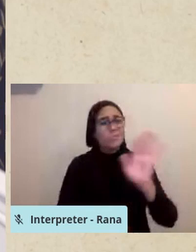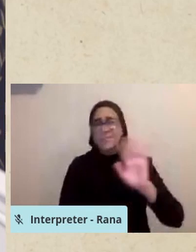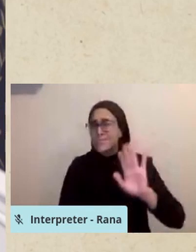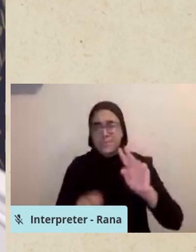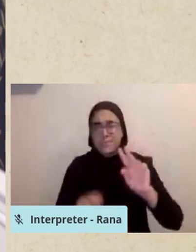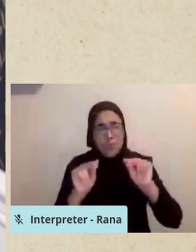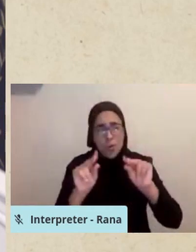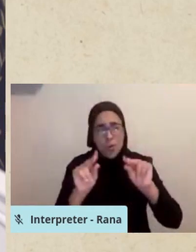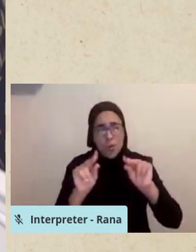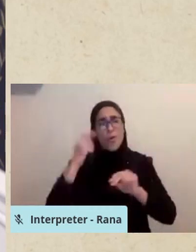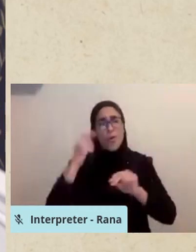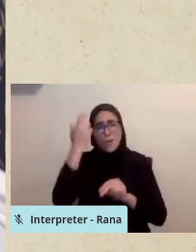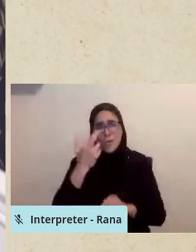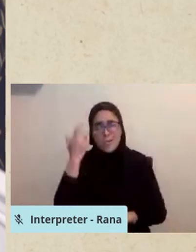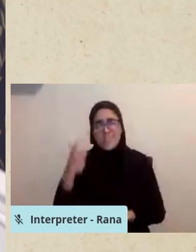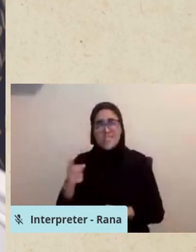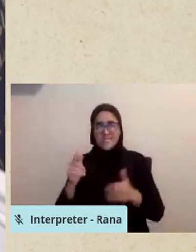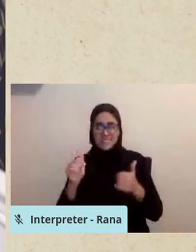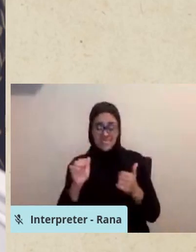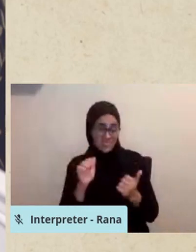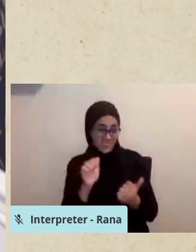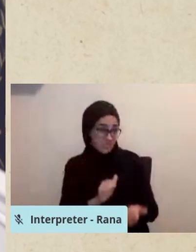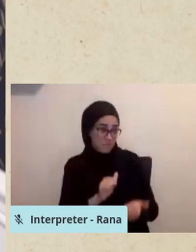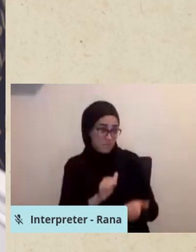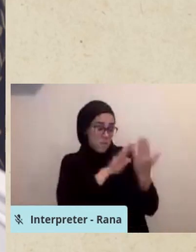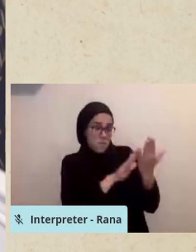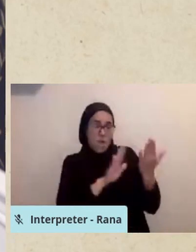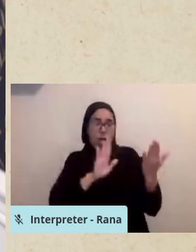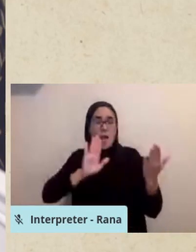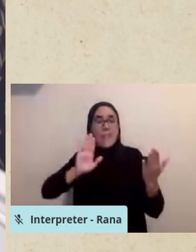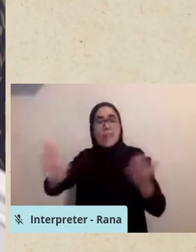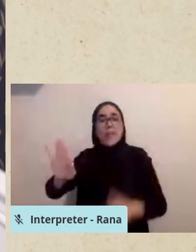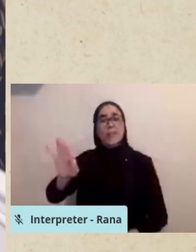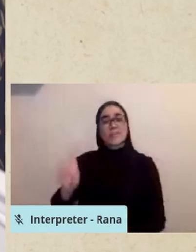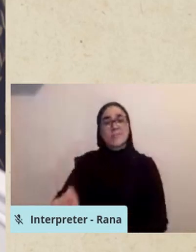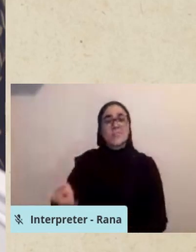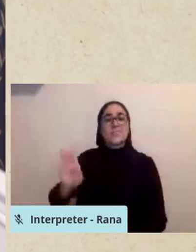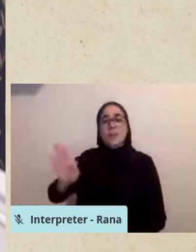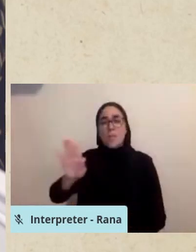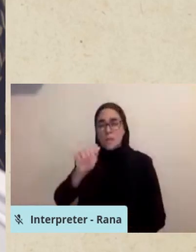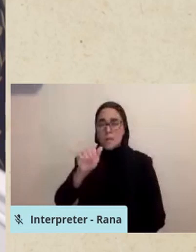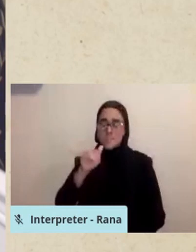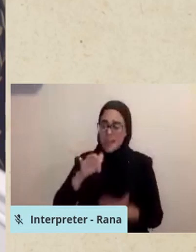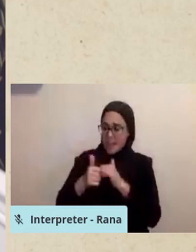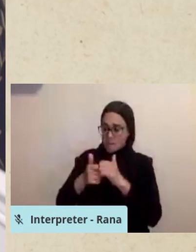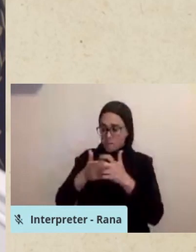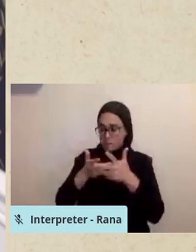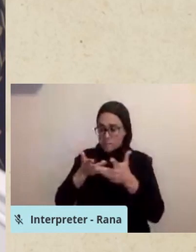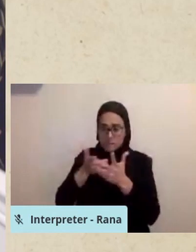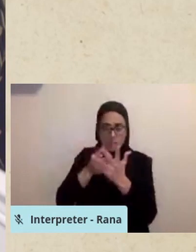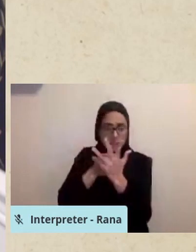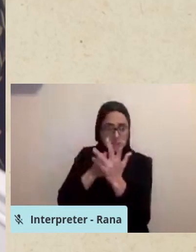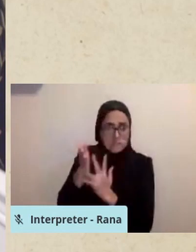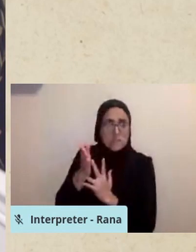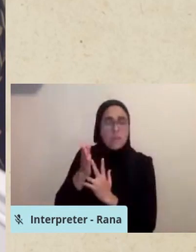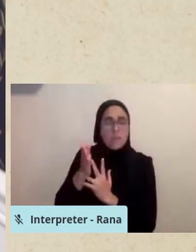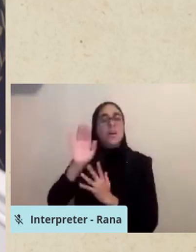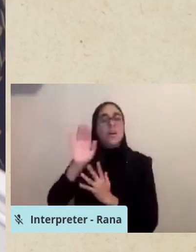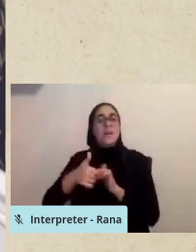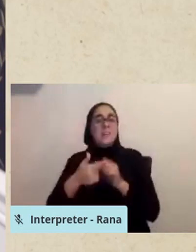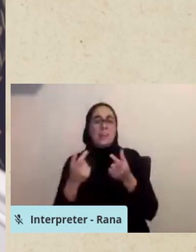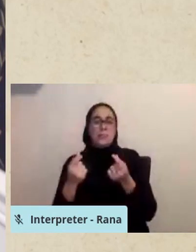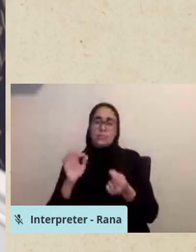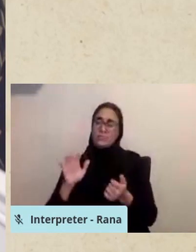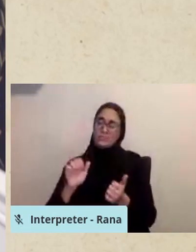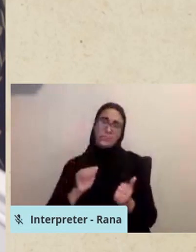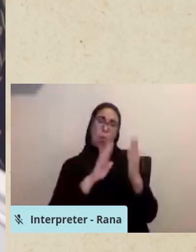own needs and coping strategies in the midst of this crisis kind of manifested in this way. It's clearly unhealthy